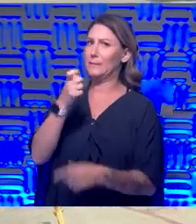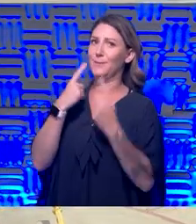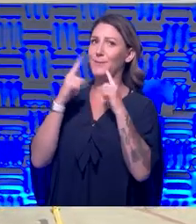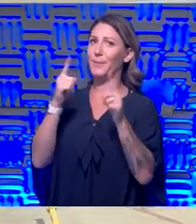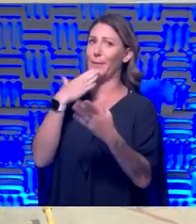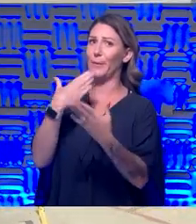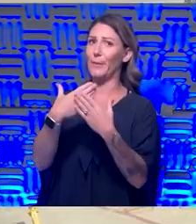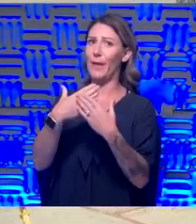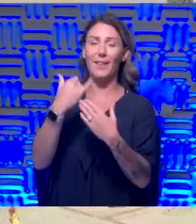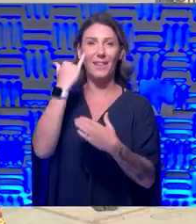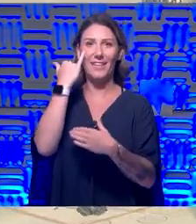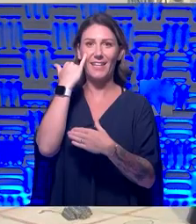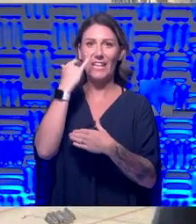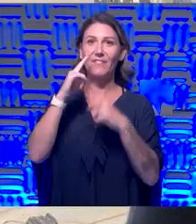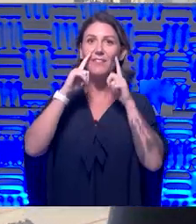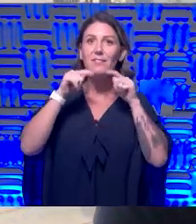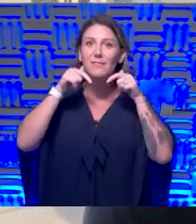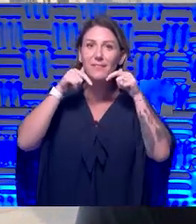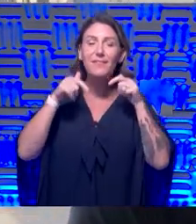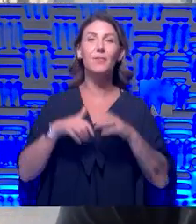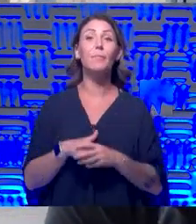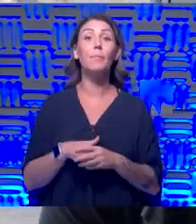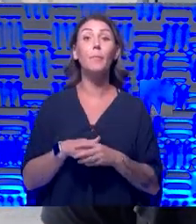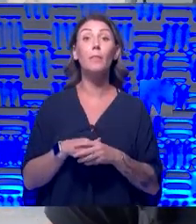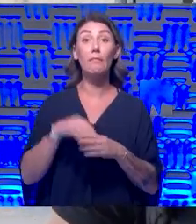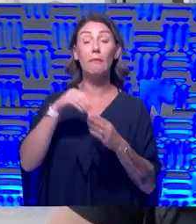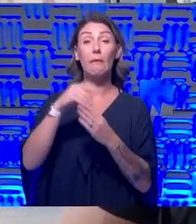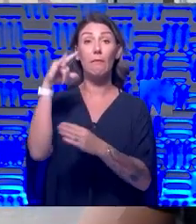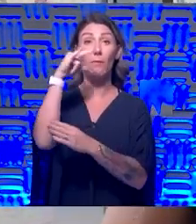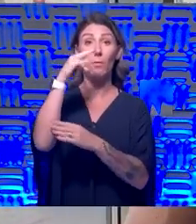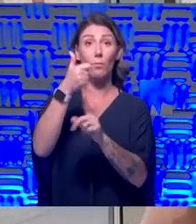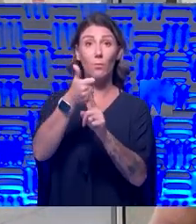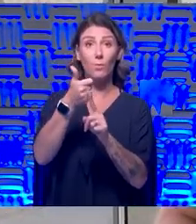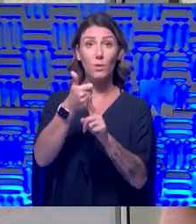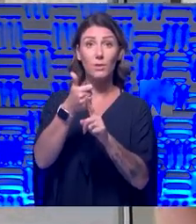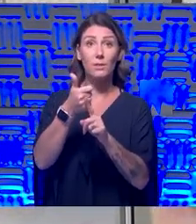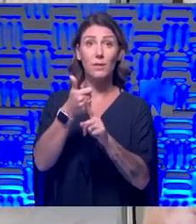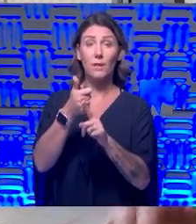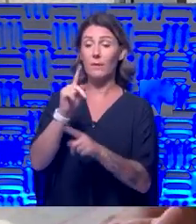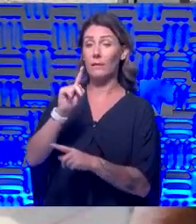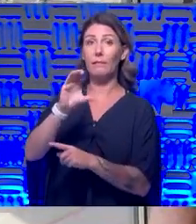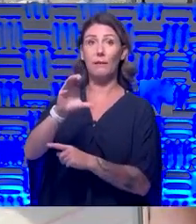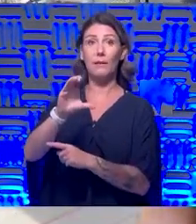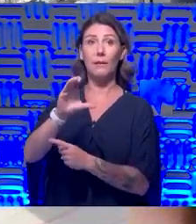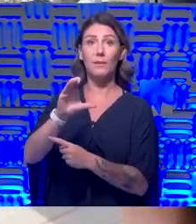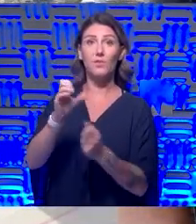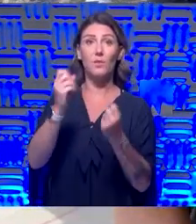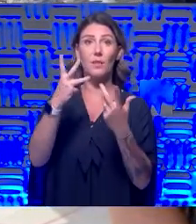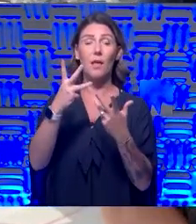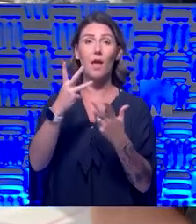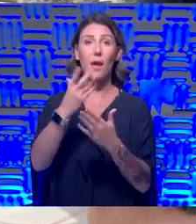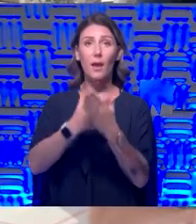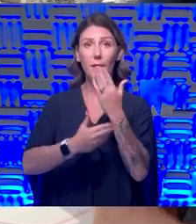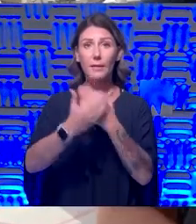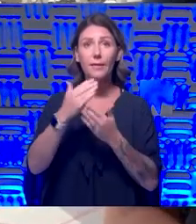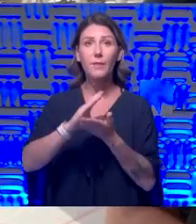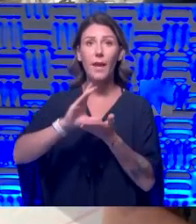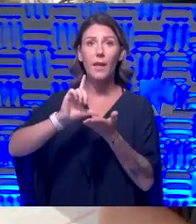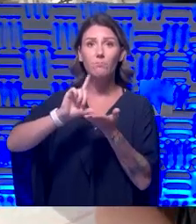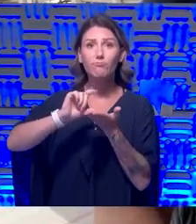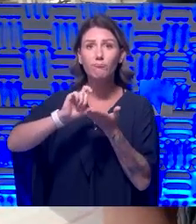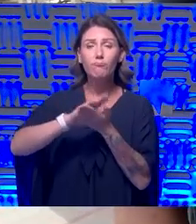Nope. In the airport, certainly in Kansas City, there was a lot of hand gel